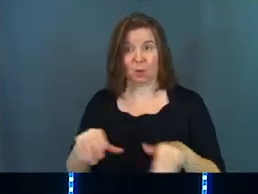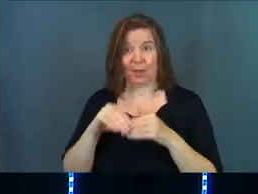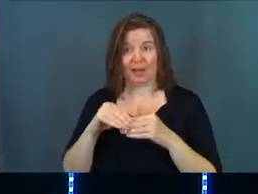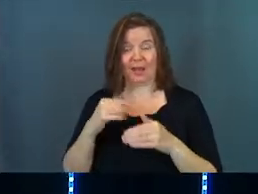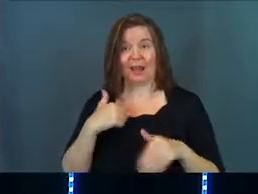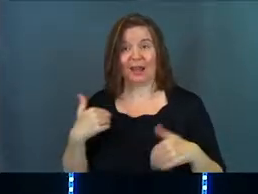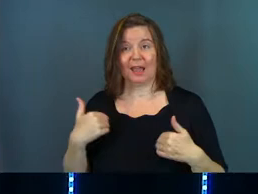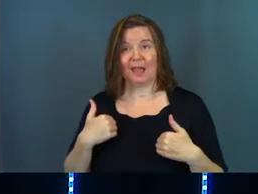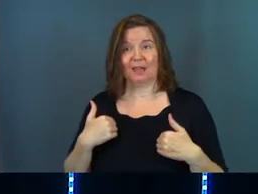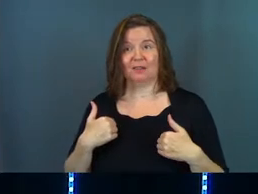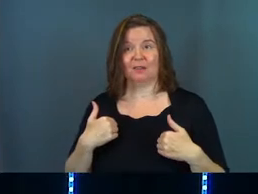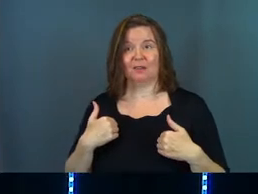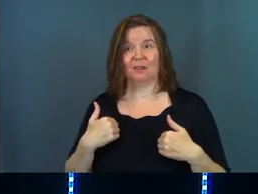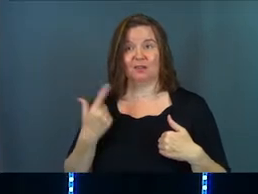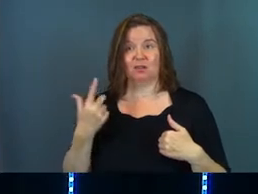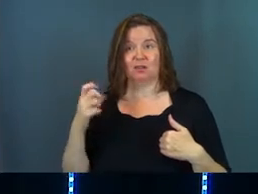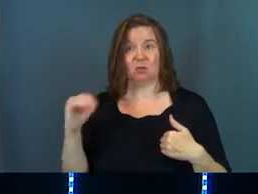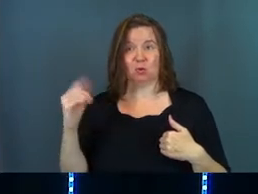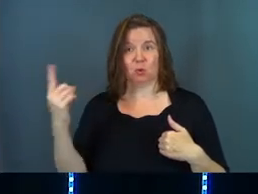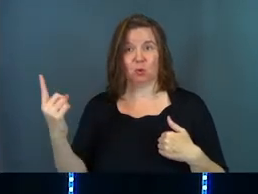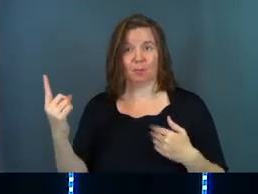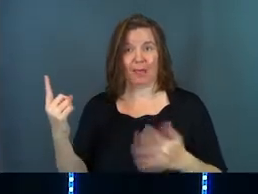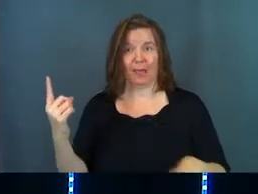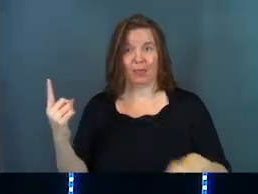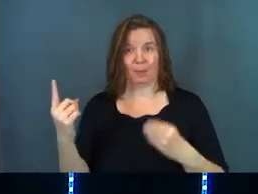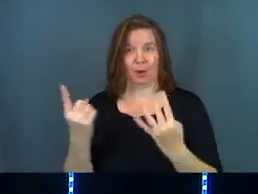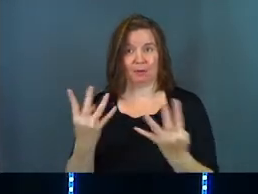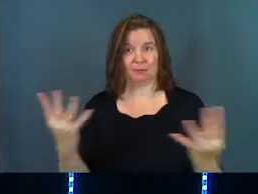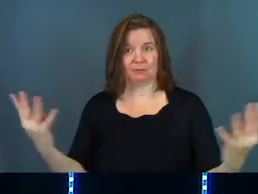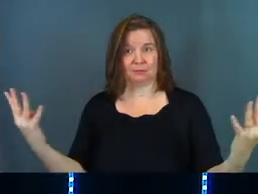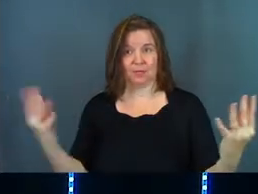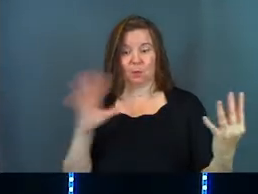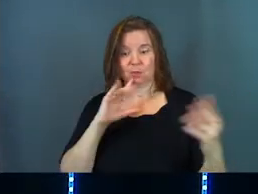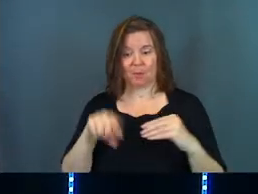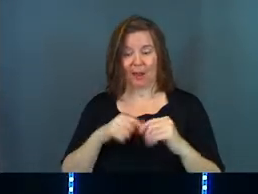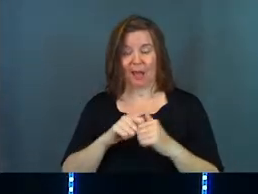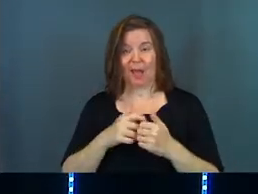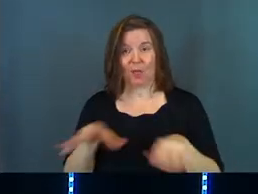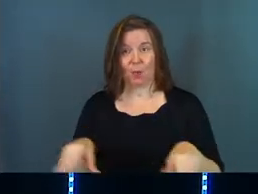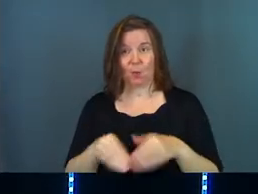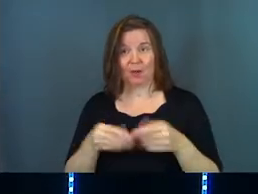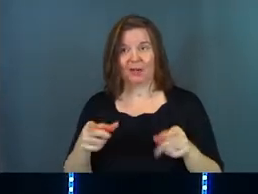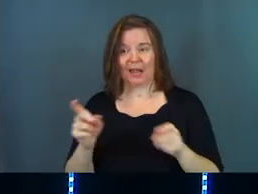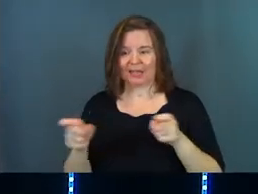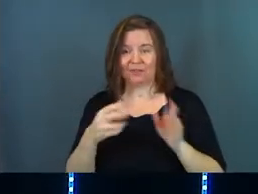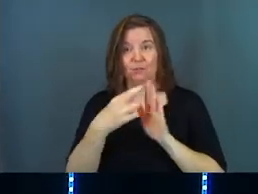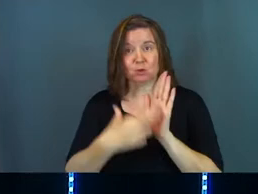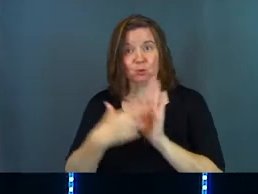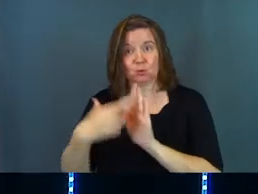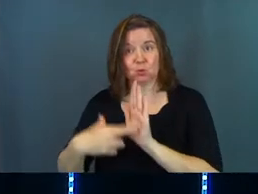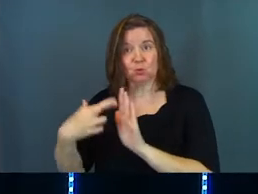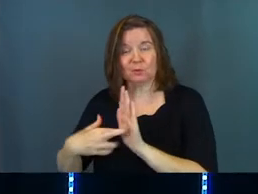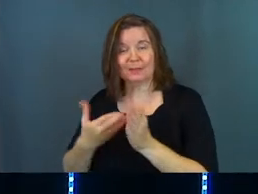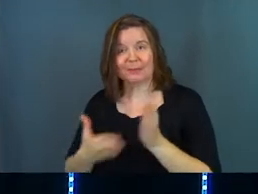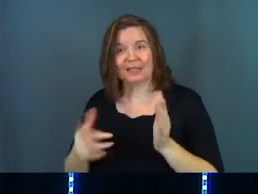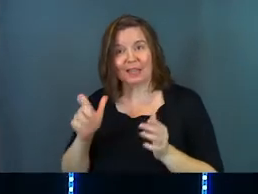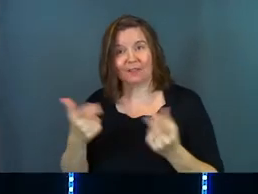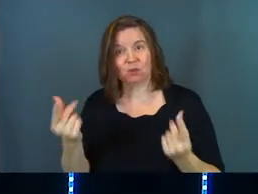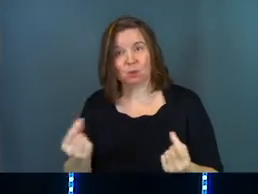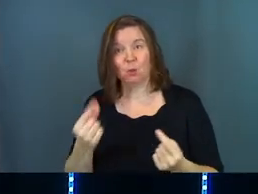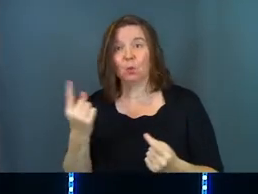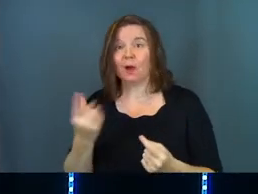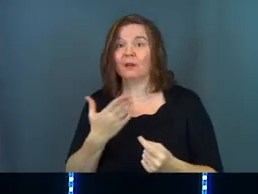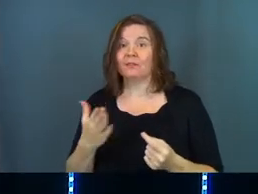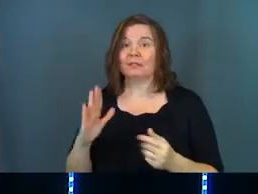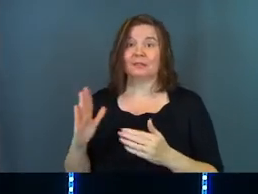and I've got the groomsmen here and I got the bridesmaids here and we're talking about how the wedding's going to be, I give them some rules, okay? I give them some things they got to do.